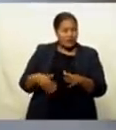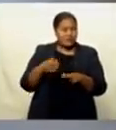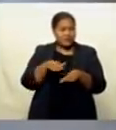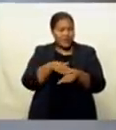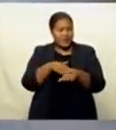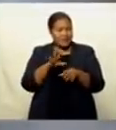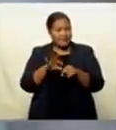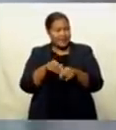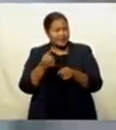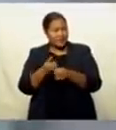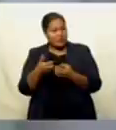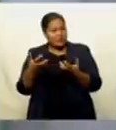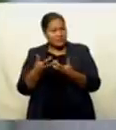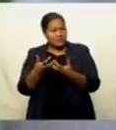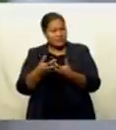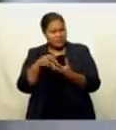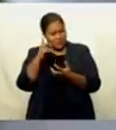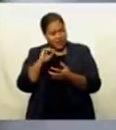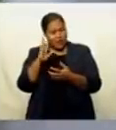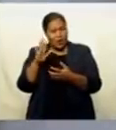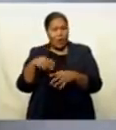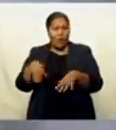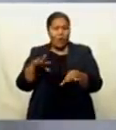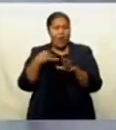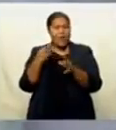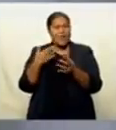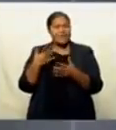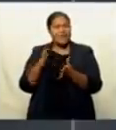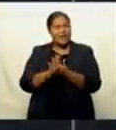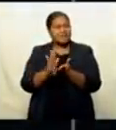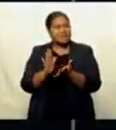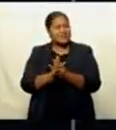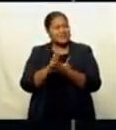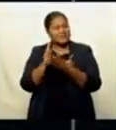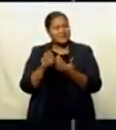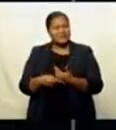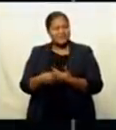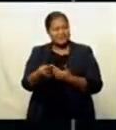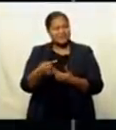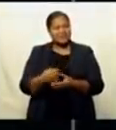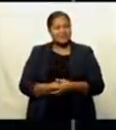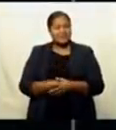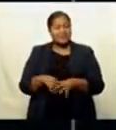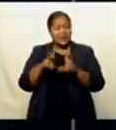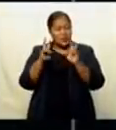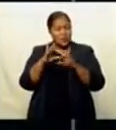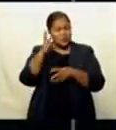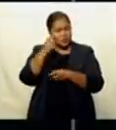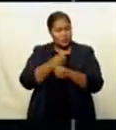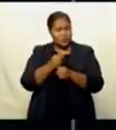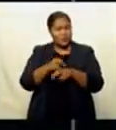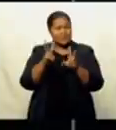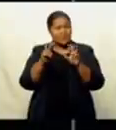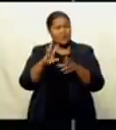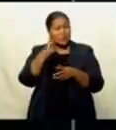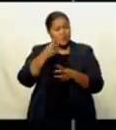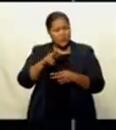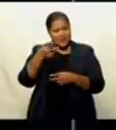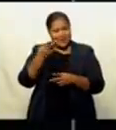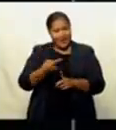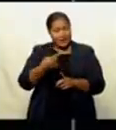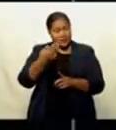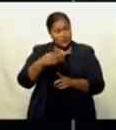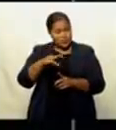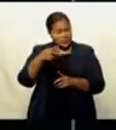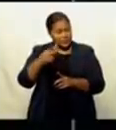they are a match so you can all live happily ever after. And recapping our main stories, 29 new cases